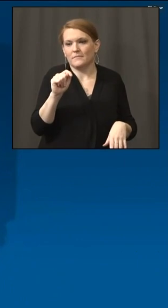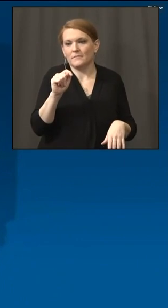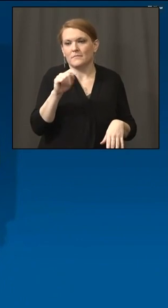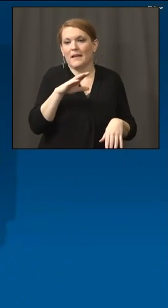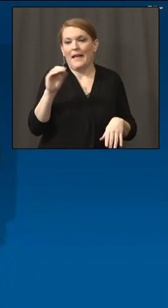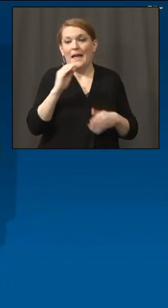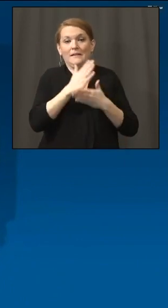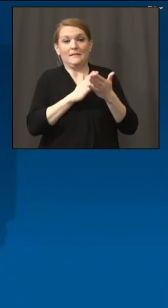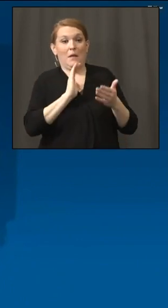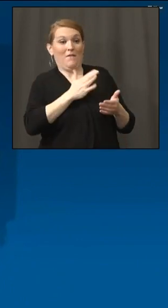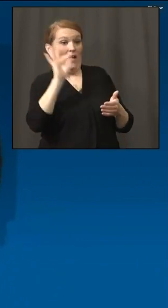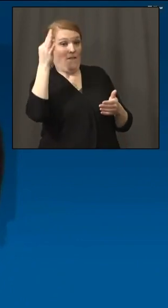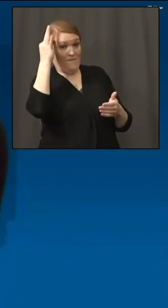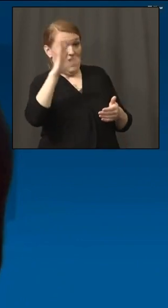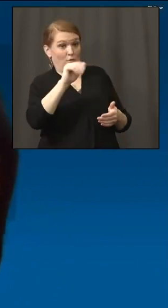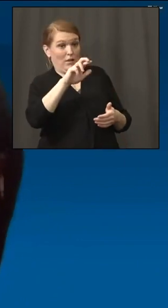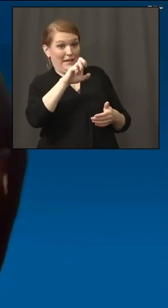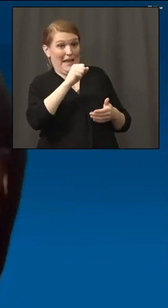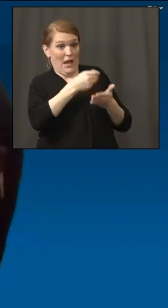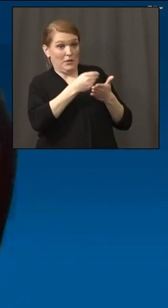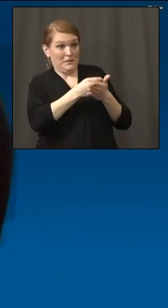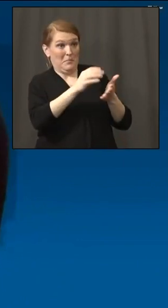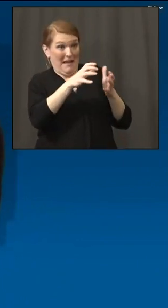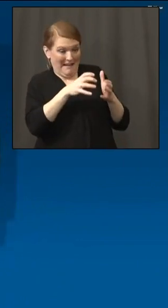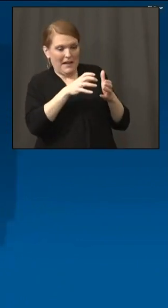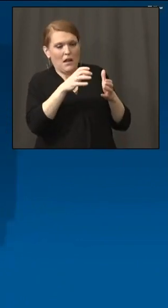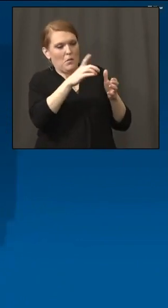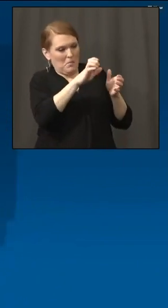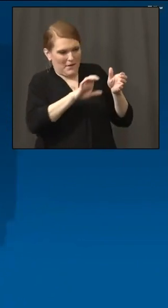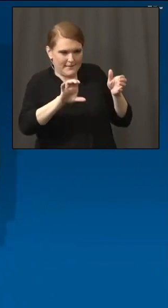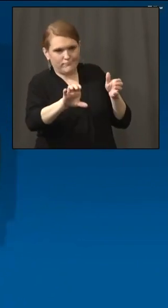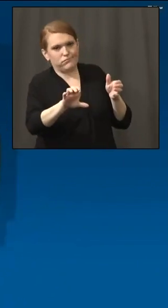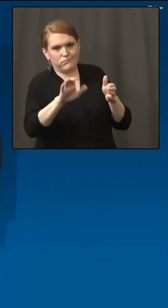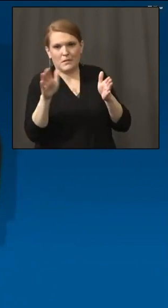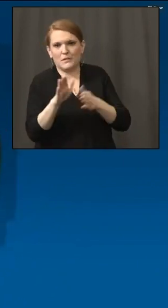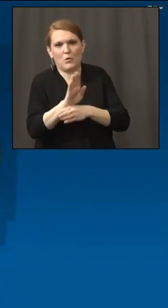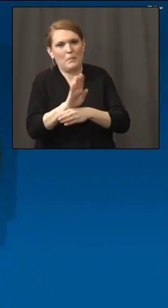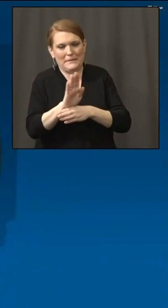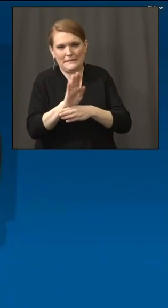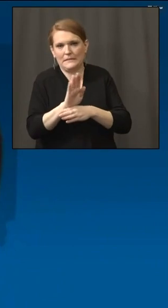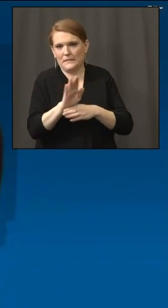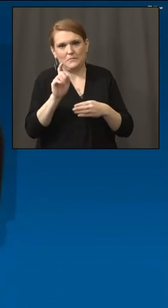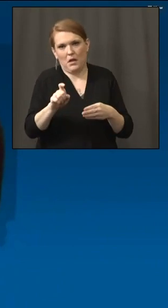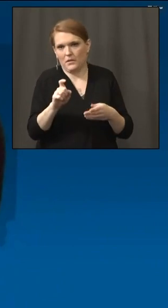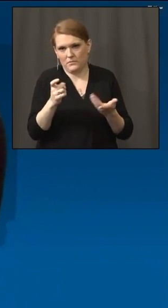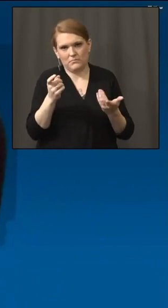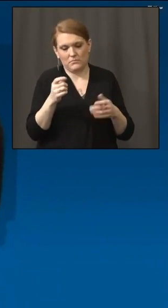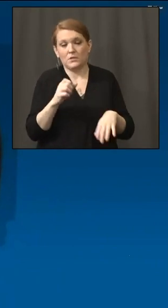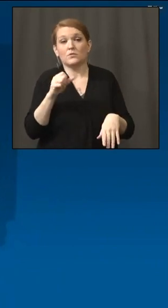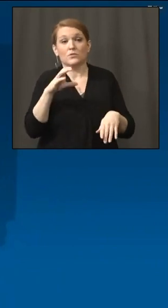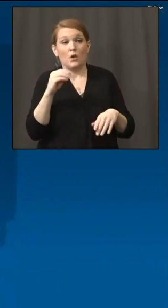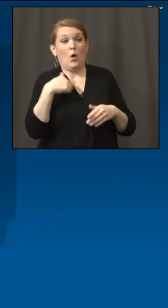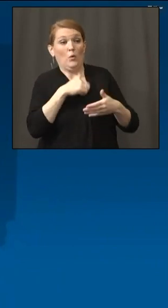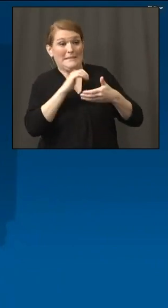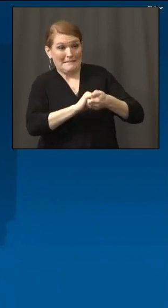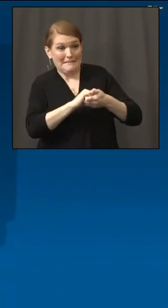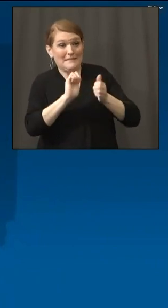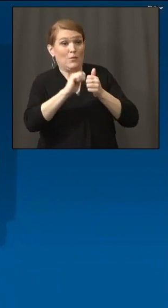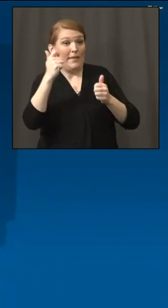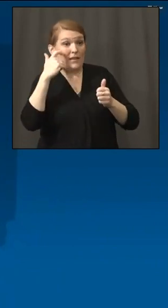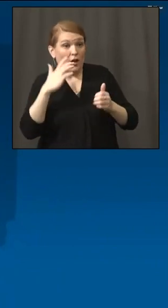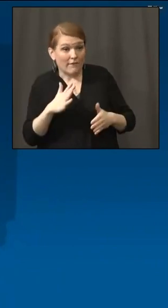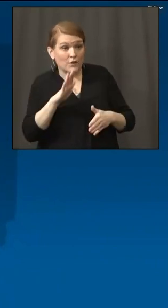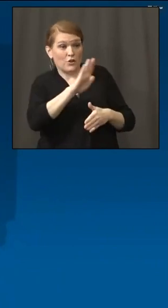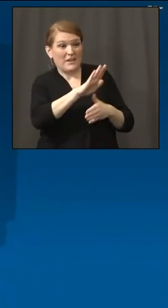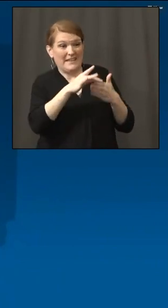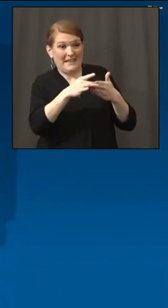CARES grant dollars towards our small businesses. And through the partnership with the governor and his leadership, we decided